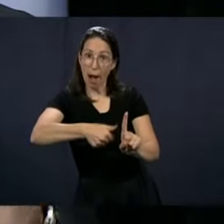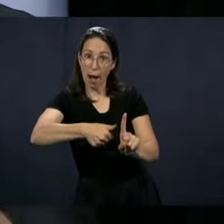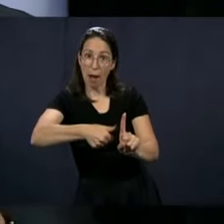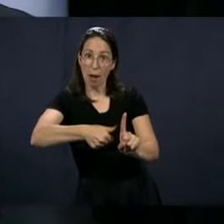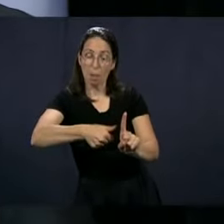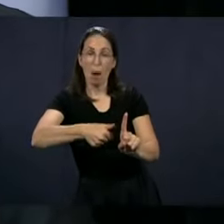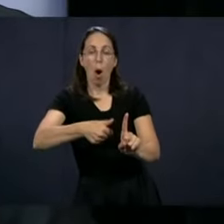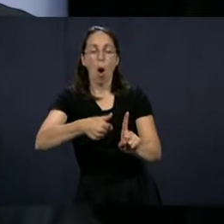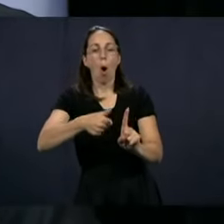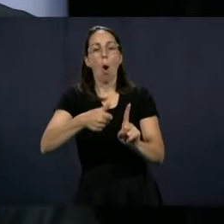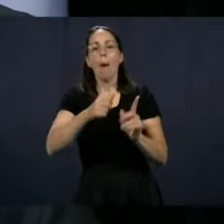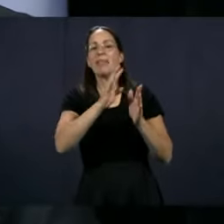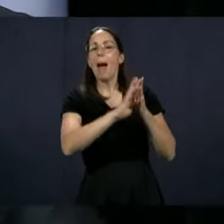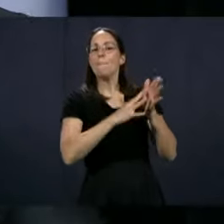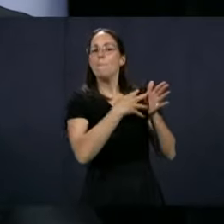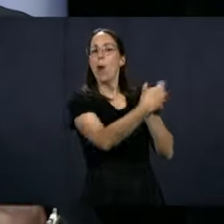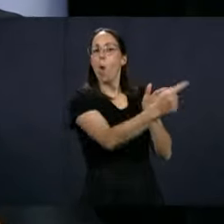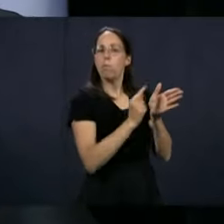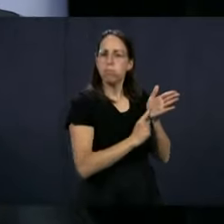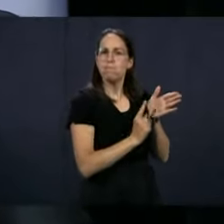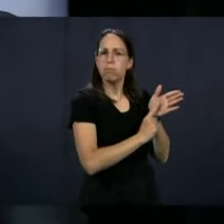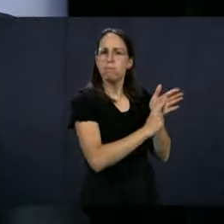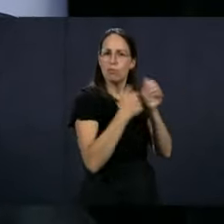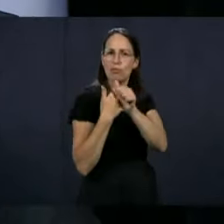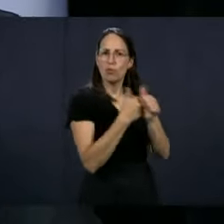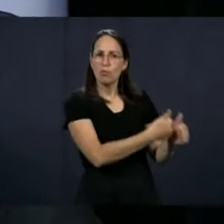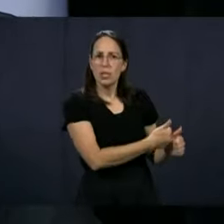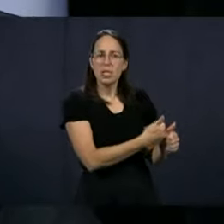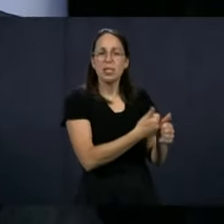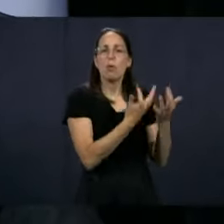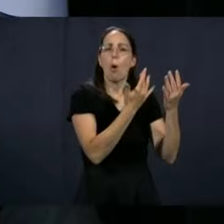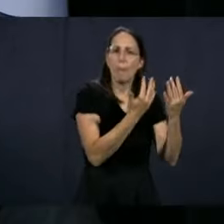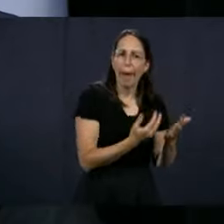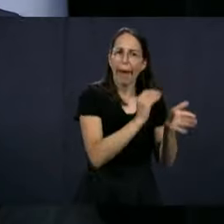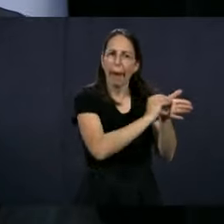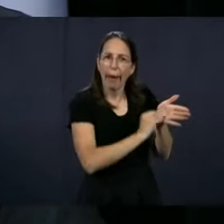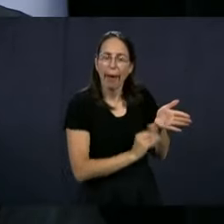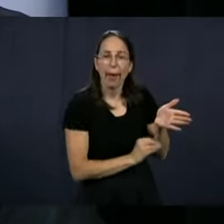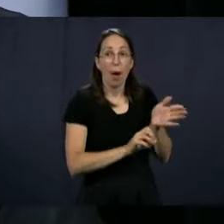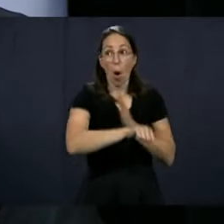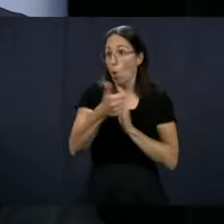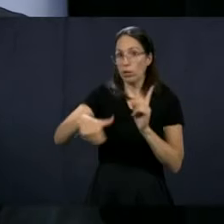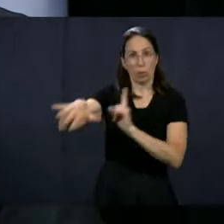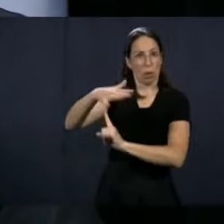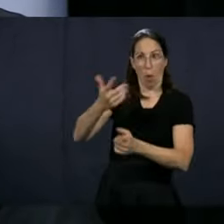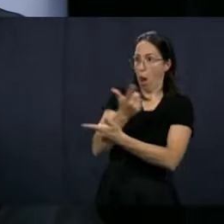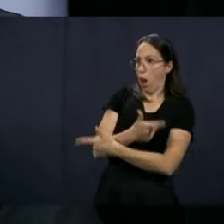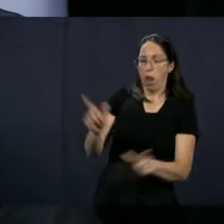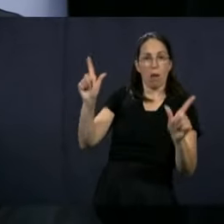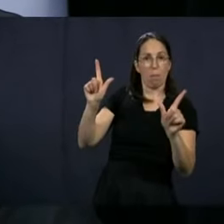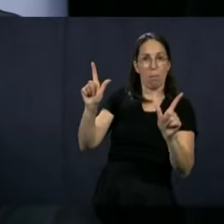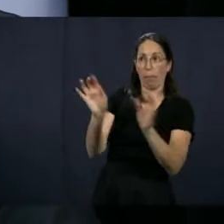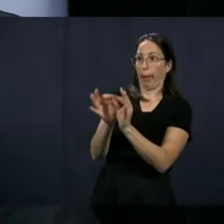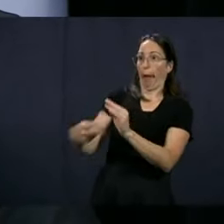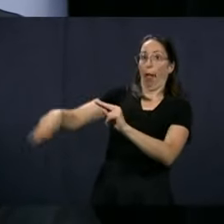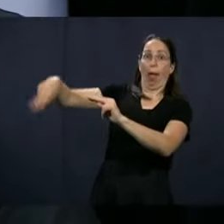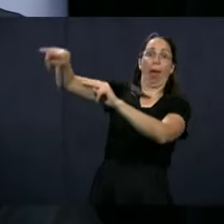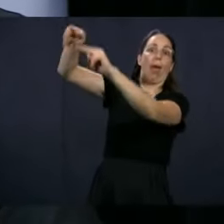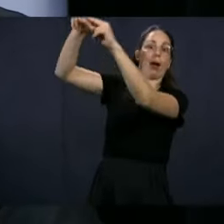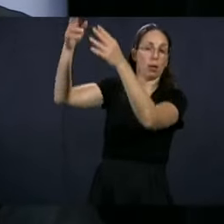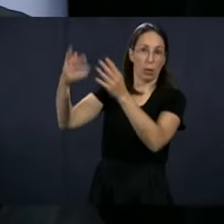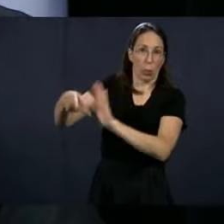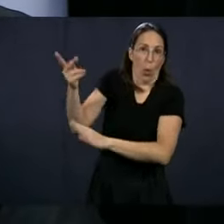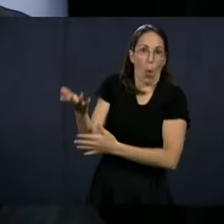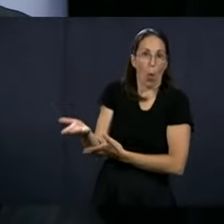other people according to a predetermined grid. And in other places, it's completely free. And there are very high